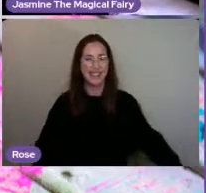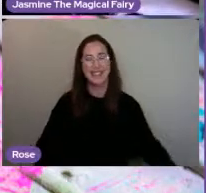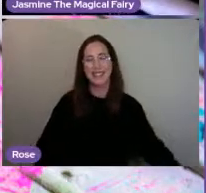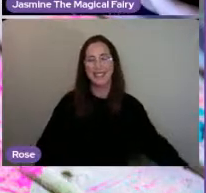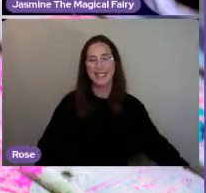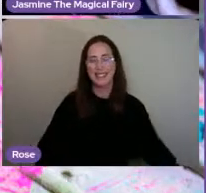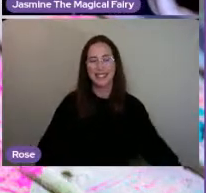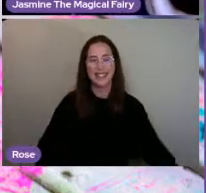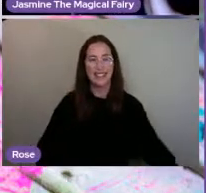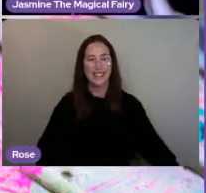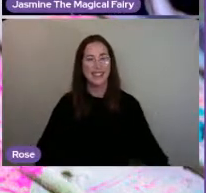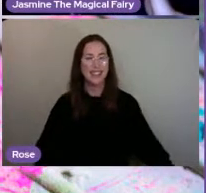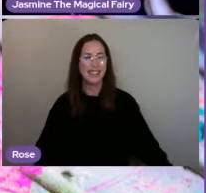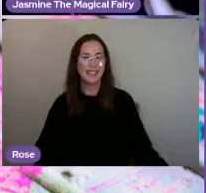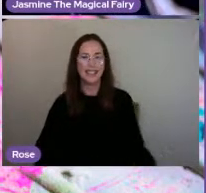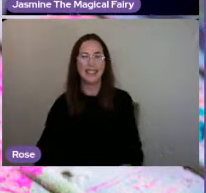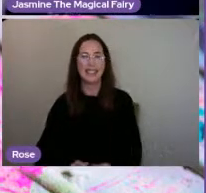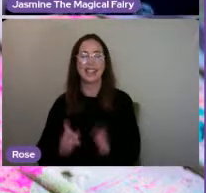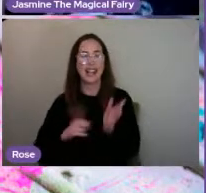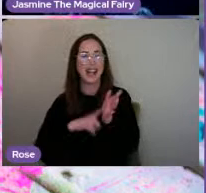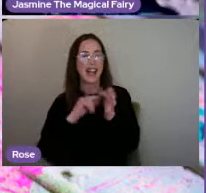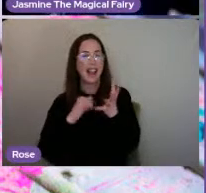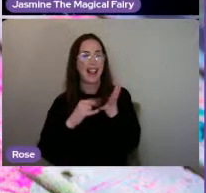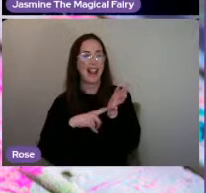Leslie's art next.